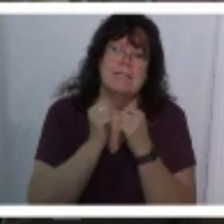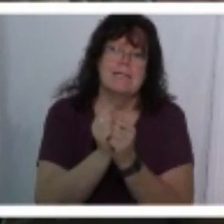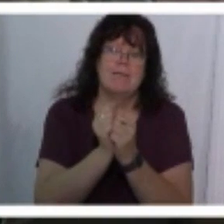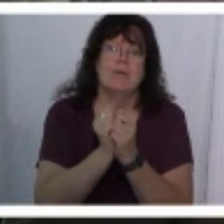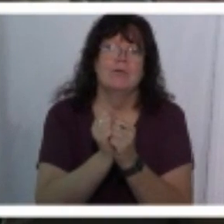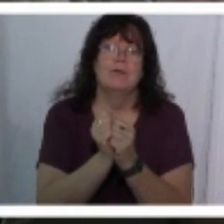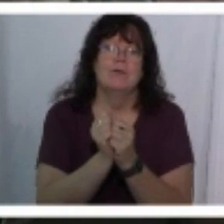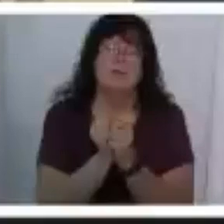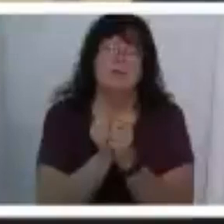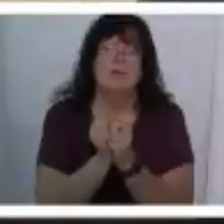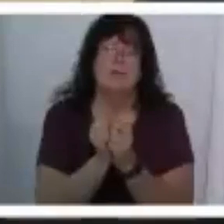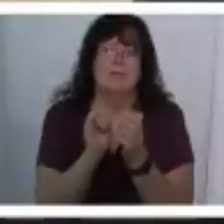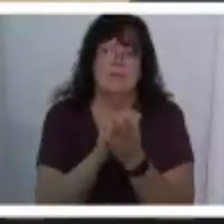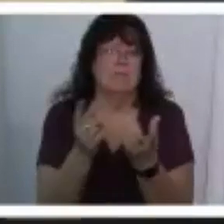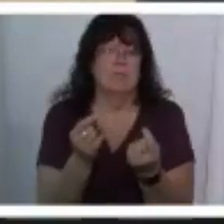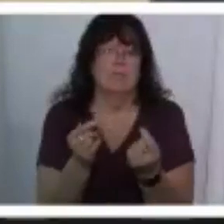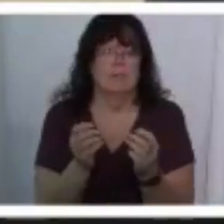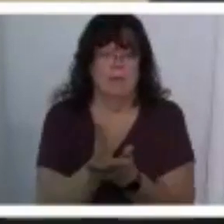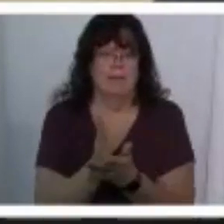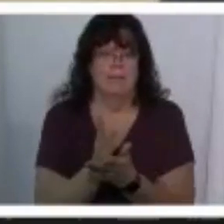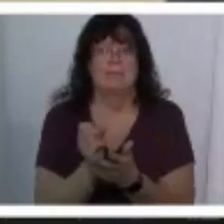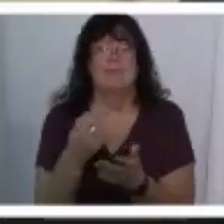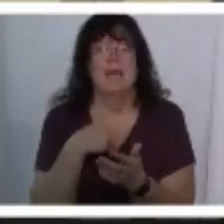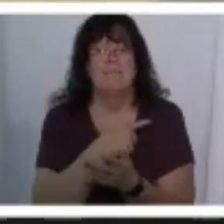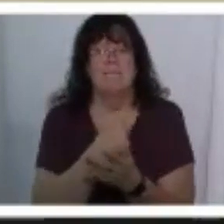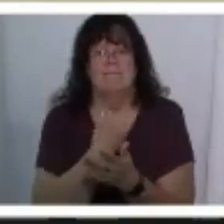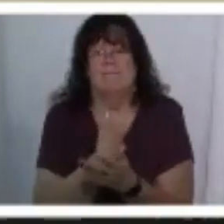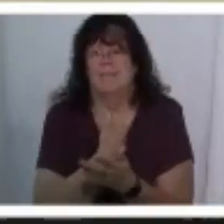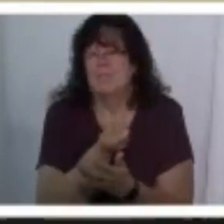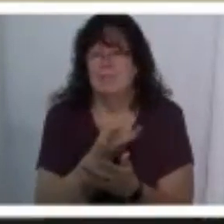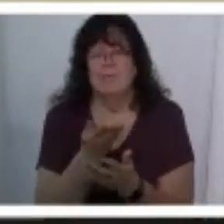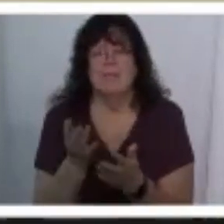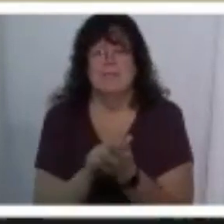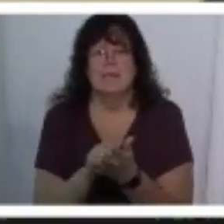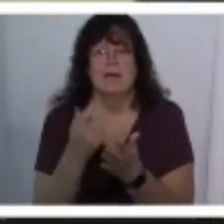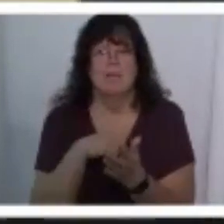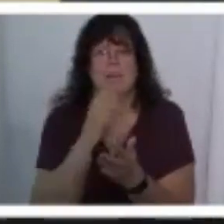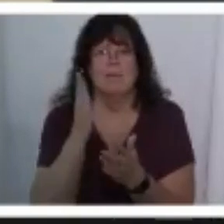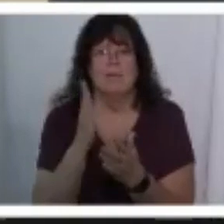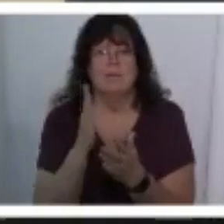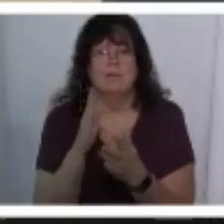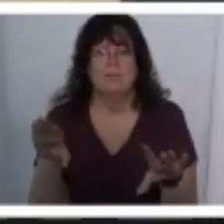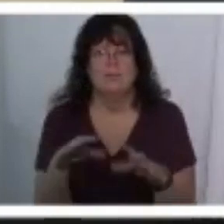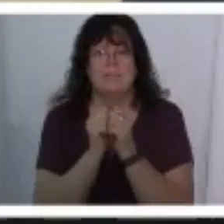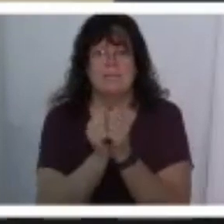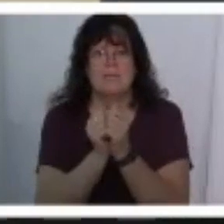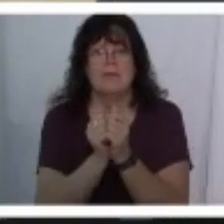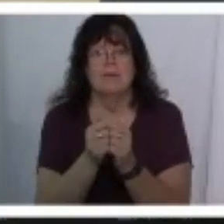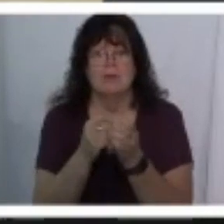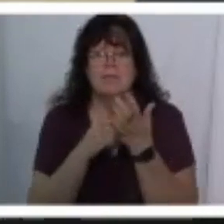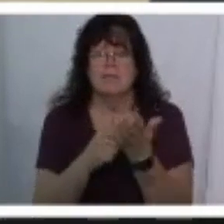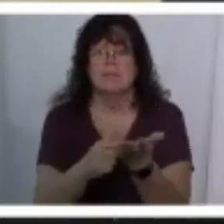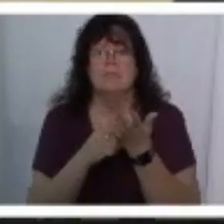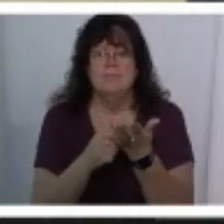and and we're that's what we're gonna do all right so we have a few things uh that we are gonna do together and we're gonna talk